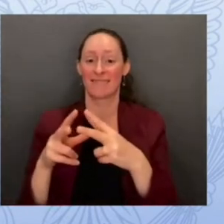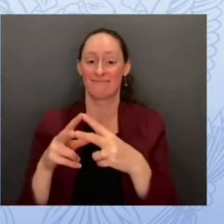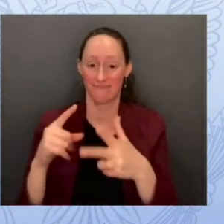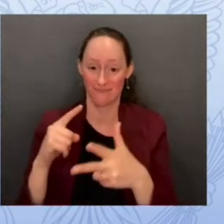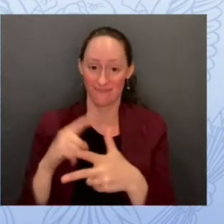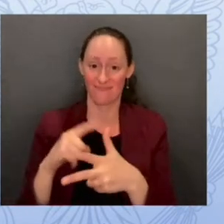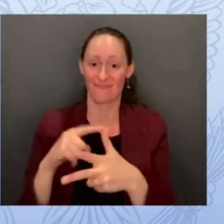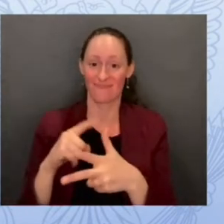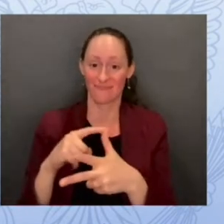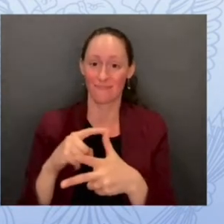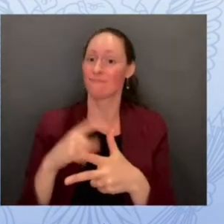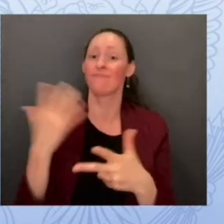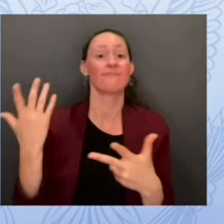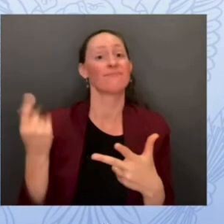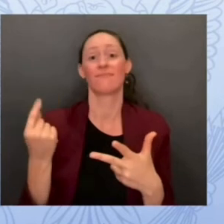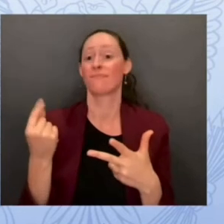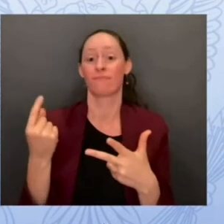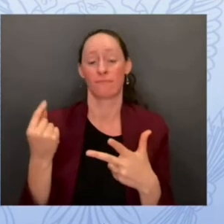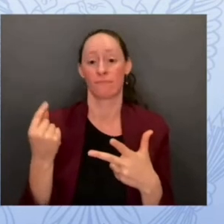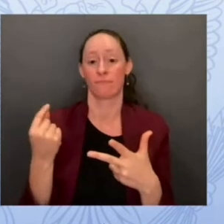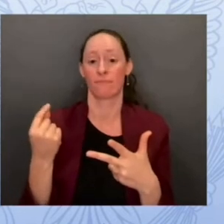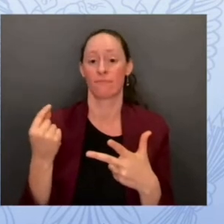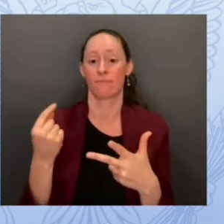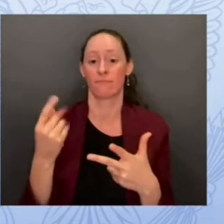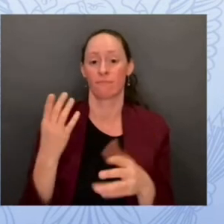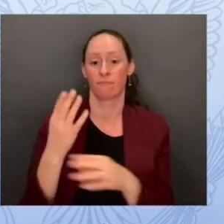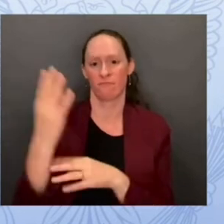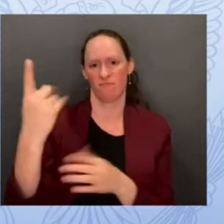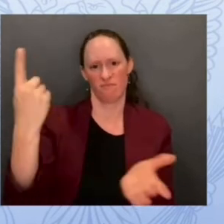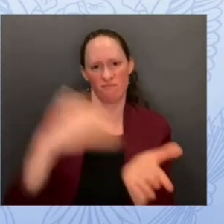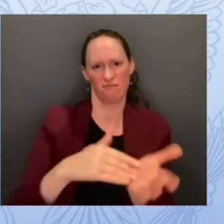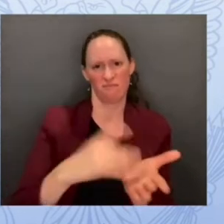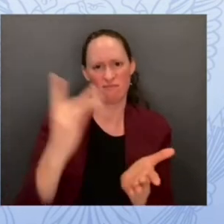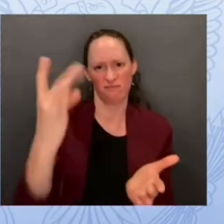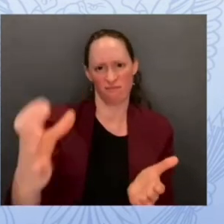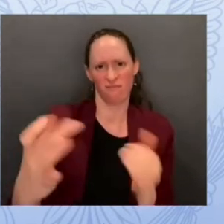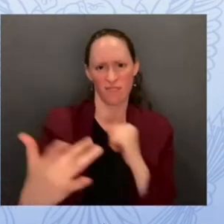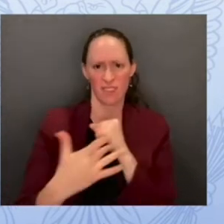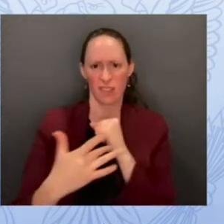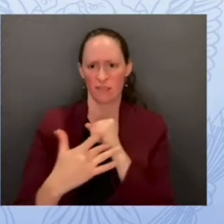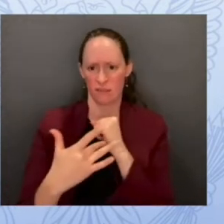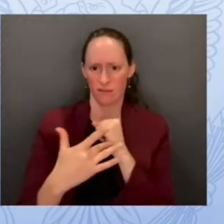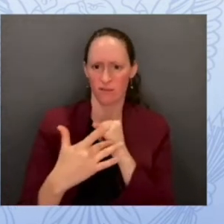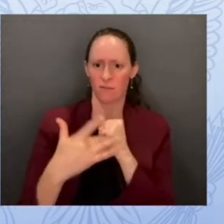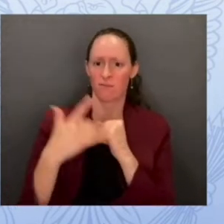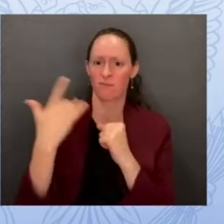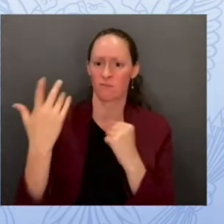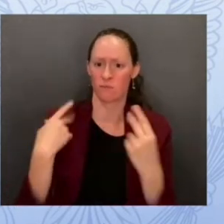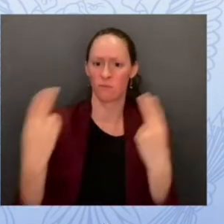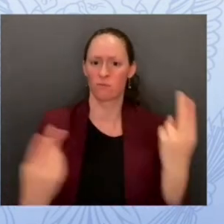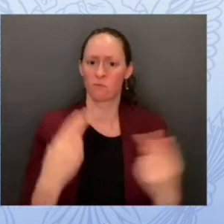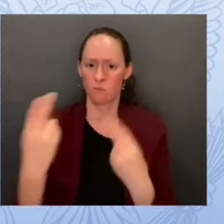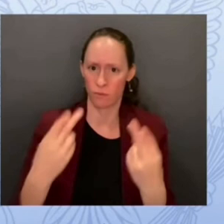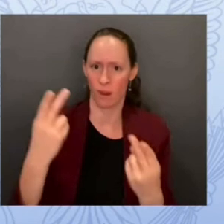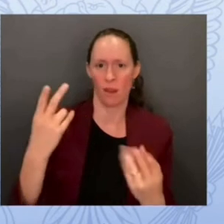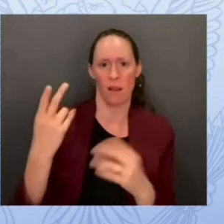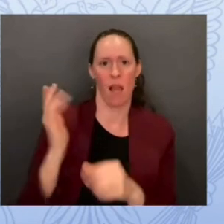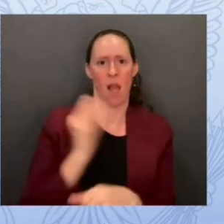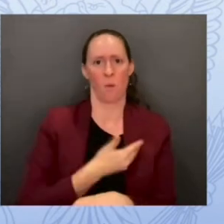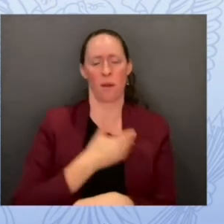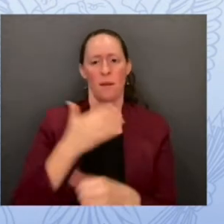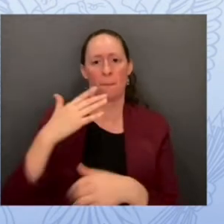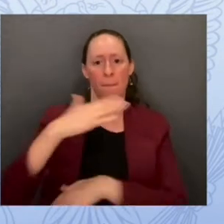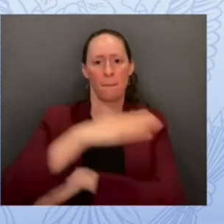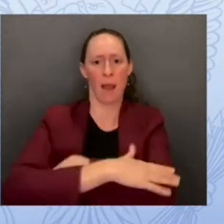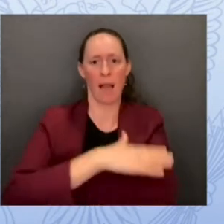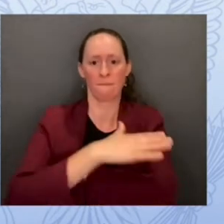technologies that integrate into our learning platform so what we're doing is we're now extending our work to do information security reviews of some